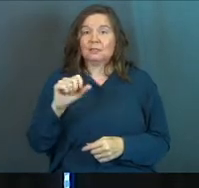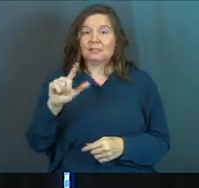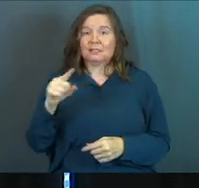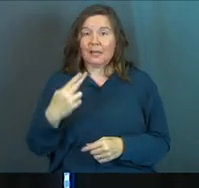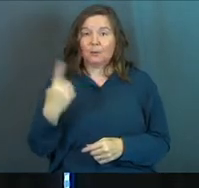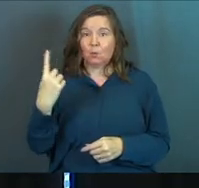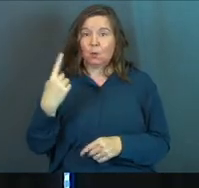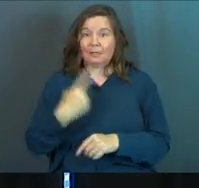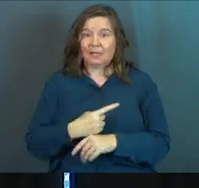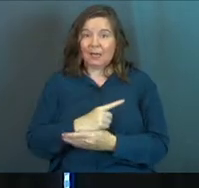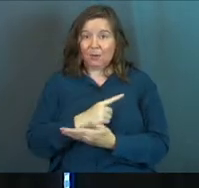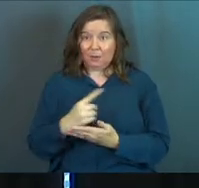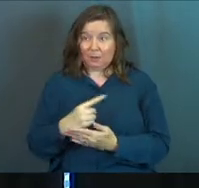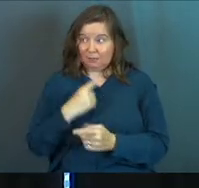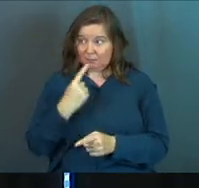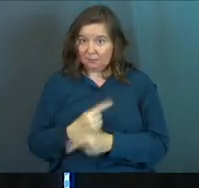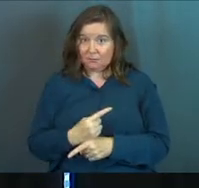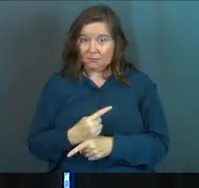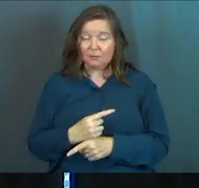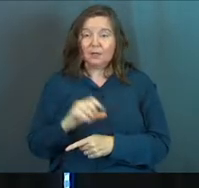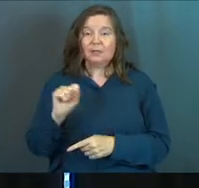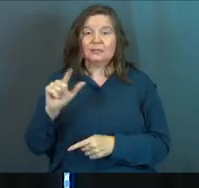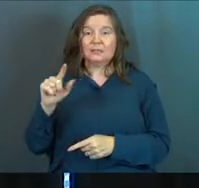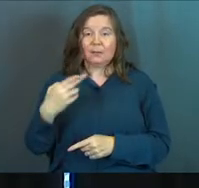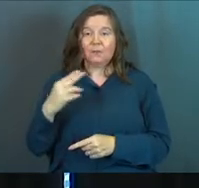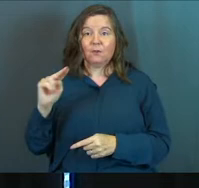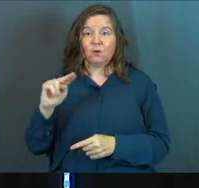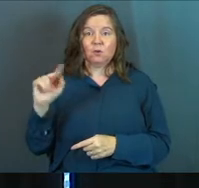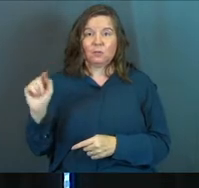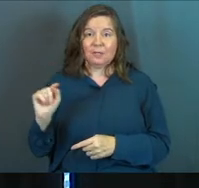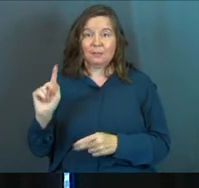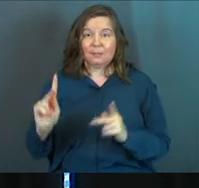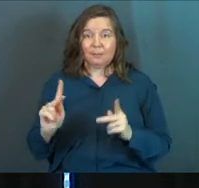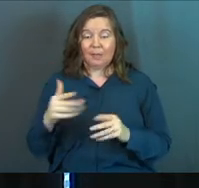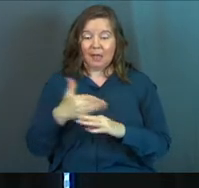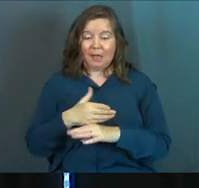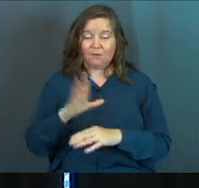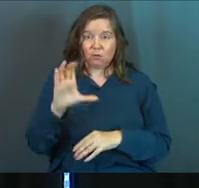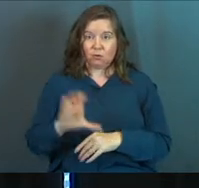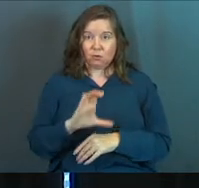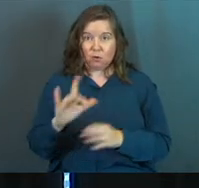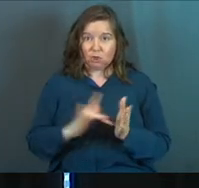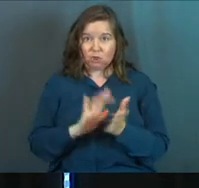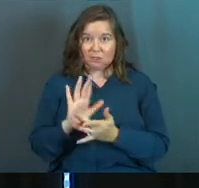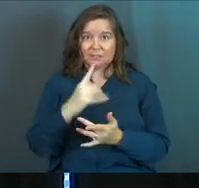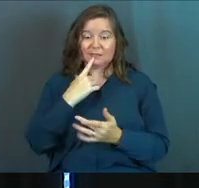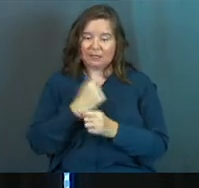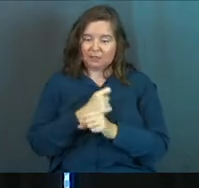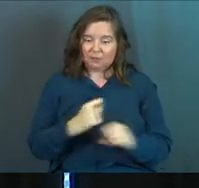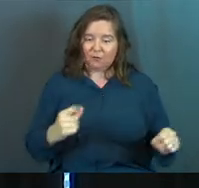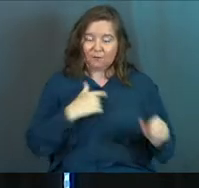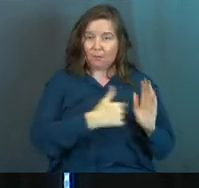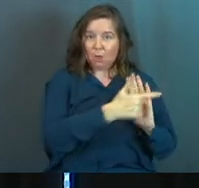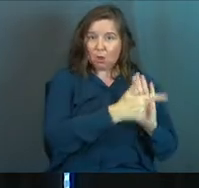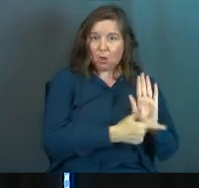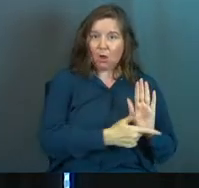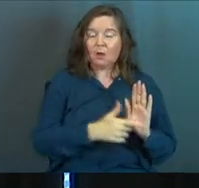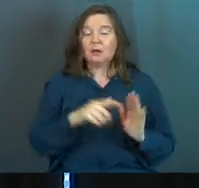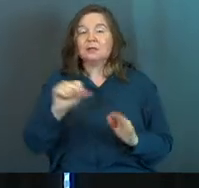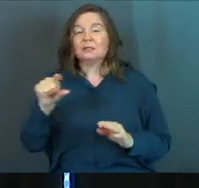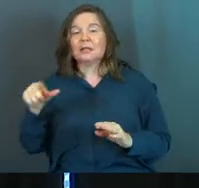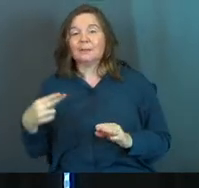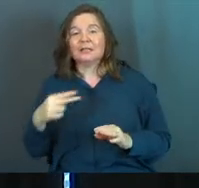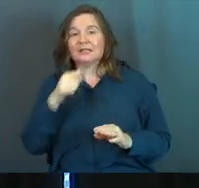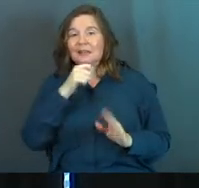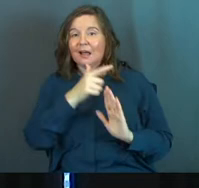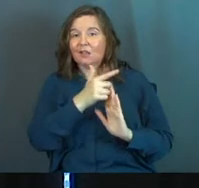one day per week. Amen? And Sabbath, for New Testament believers, after the cross of Jesus Christ set us free from the law, Sabbath